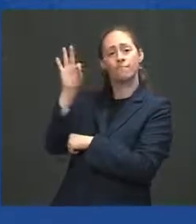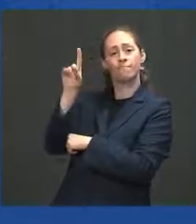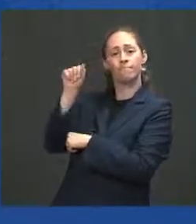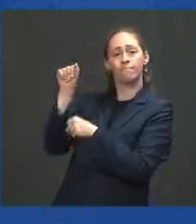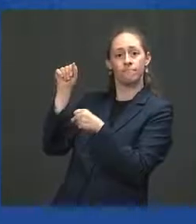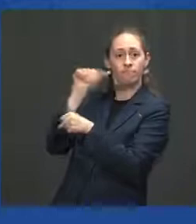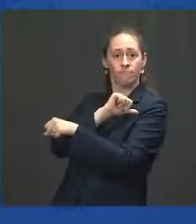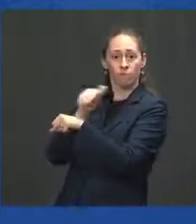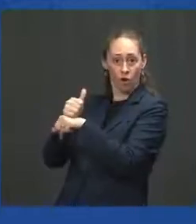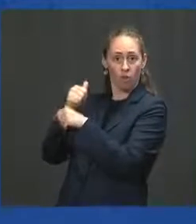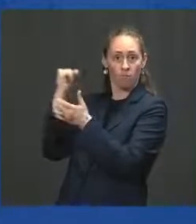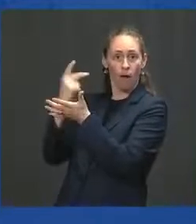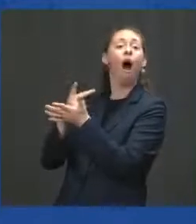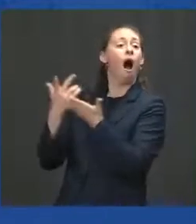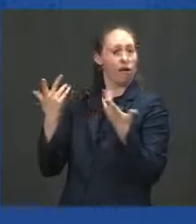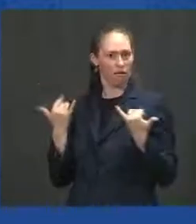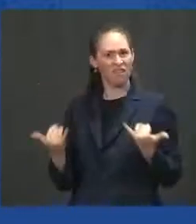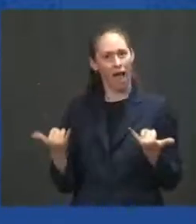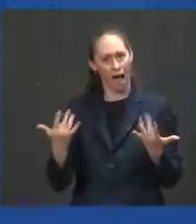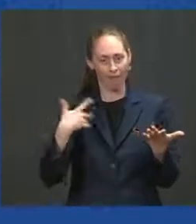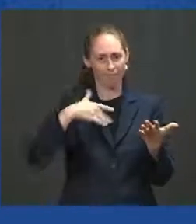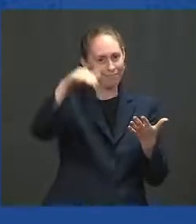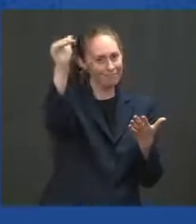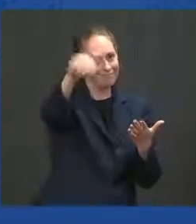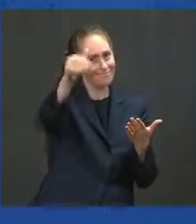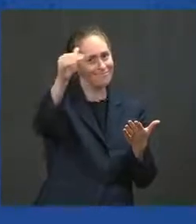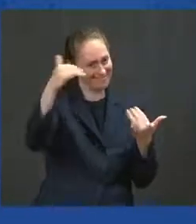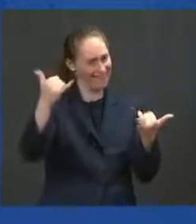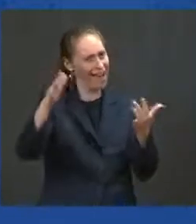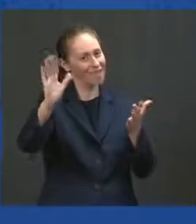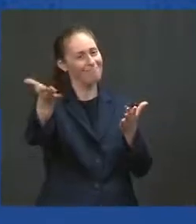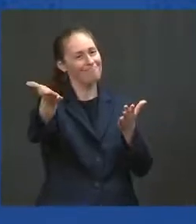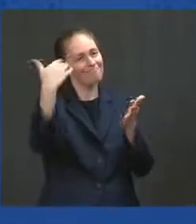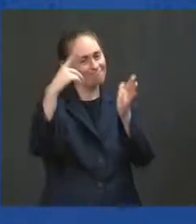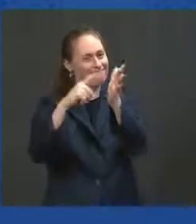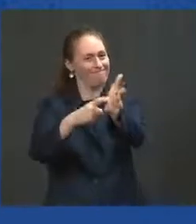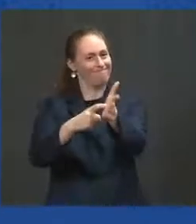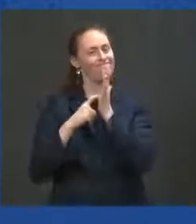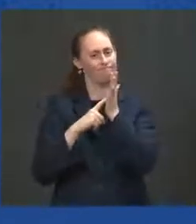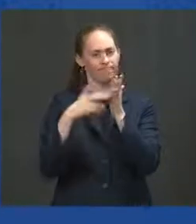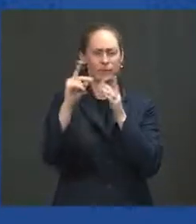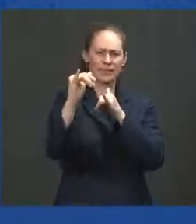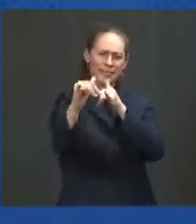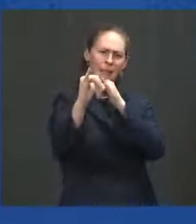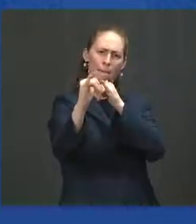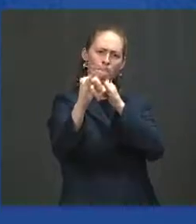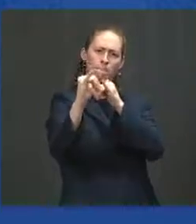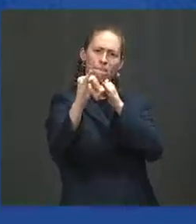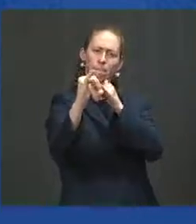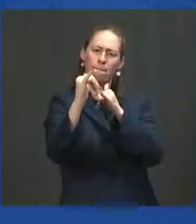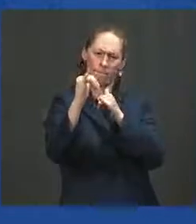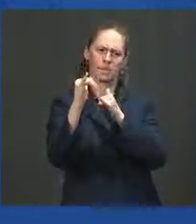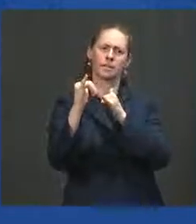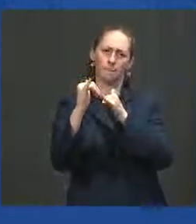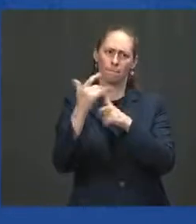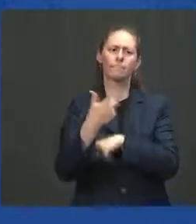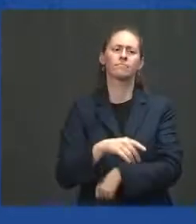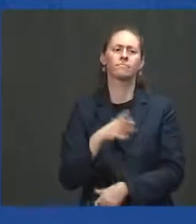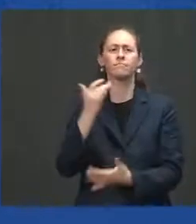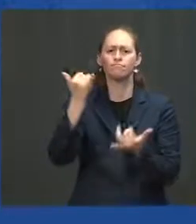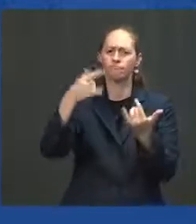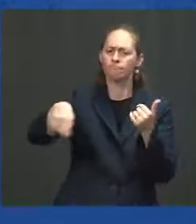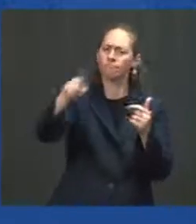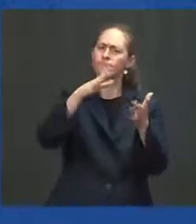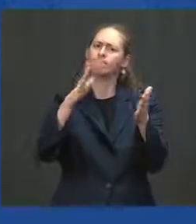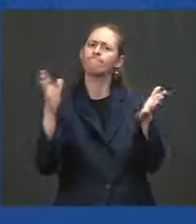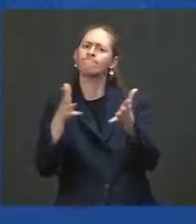I call on you now to do that. Require it. Do what I did last month. Require your employees to get vaccinated or